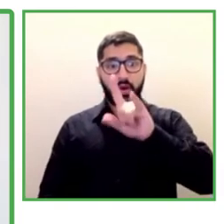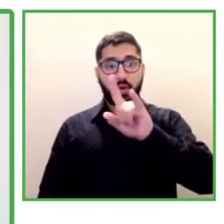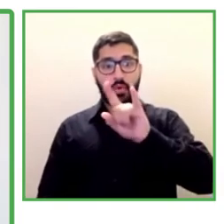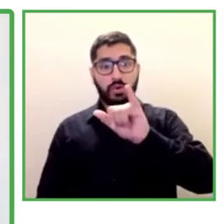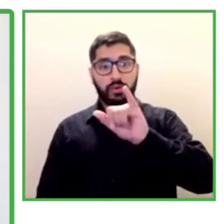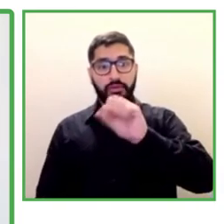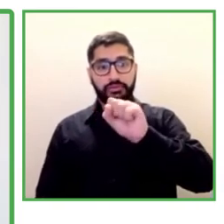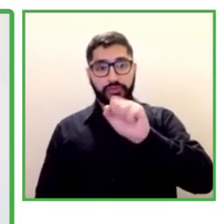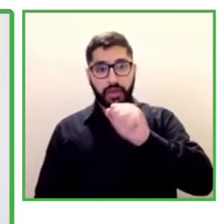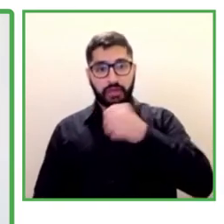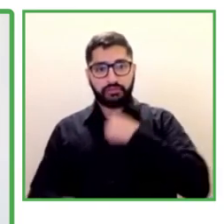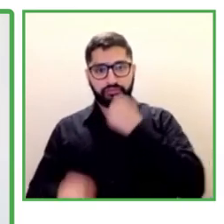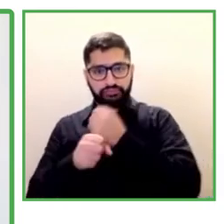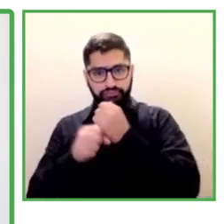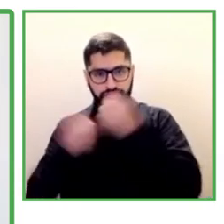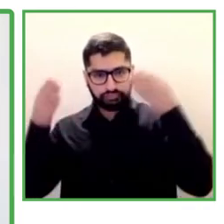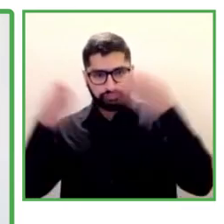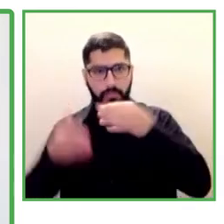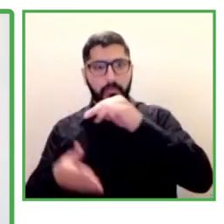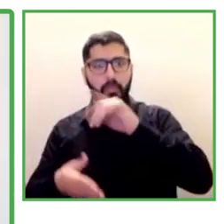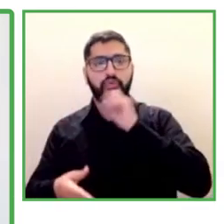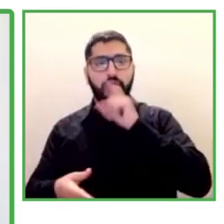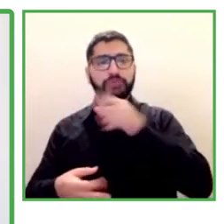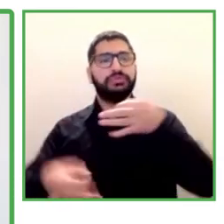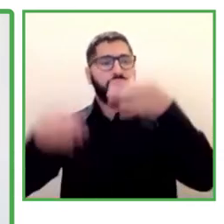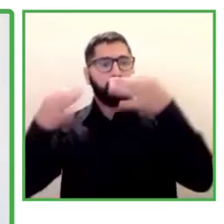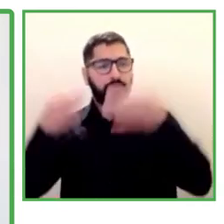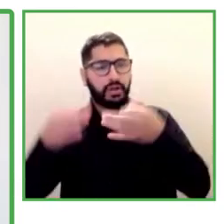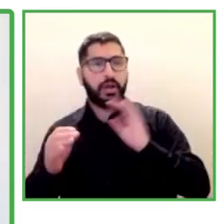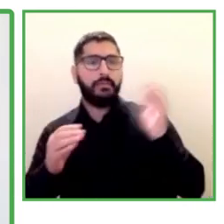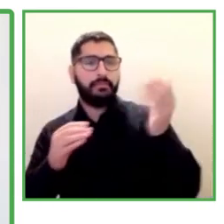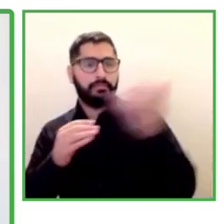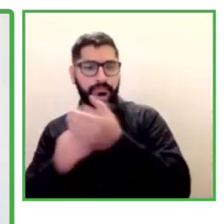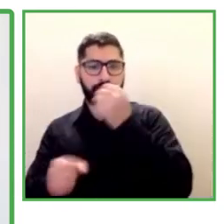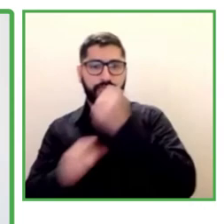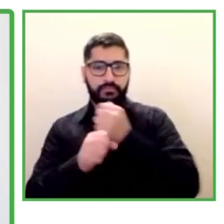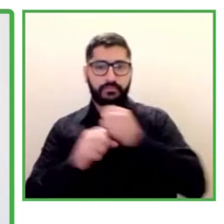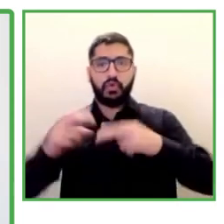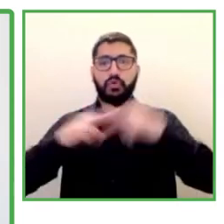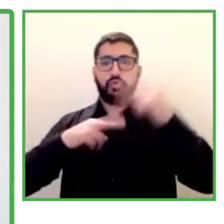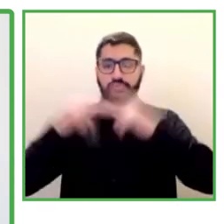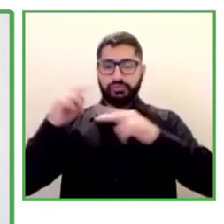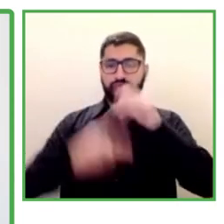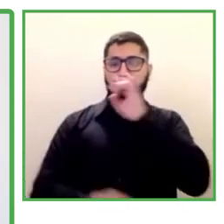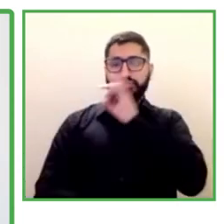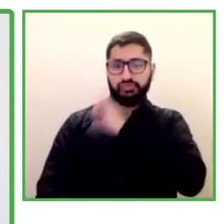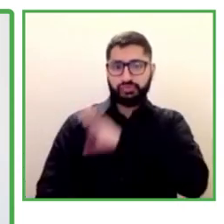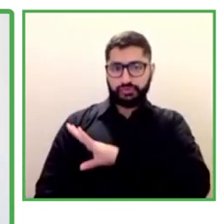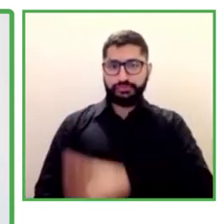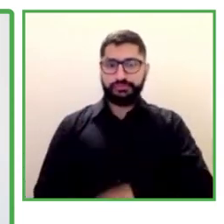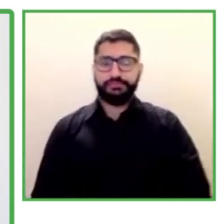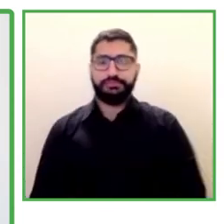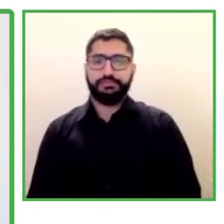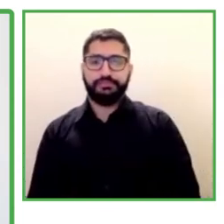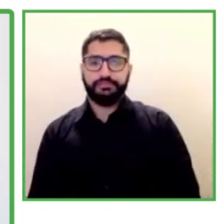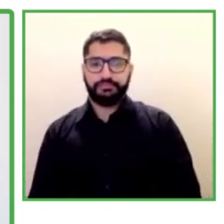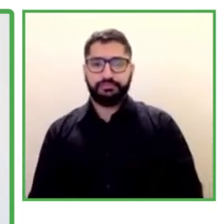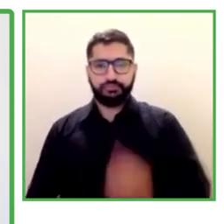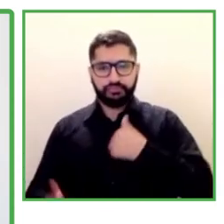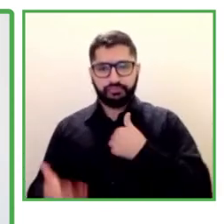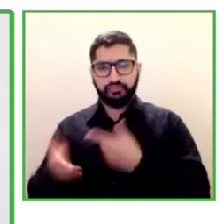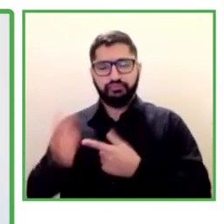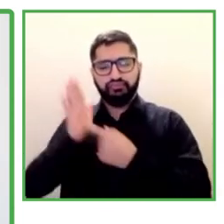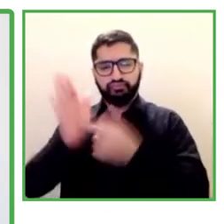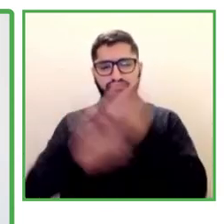work in Mutual de Seguridad from the Chilean Chamber of Construction. And I want to tell you about all of the policies that we have